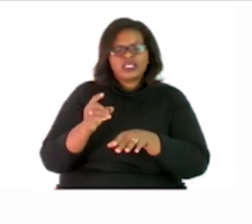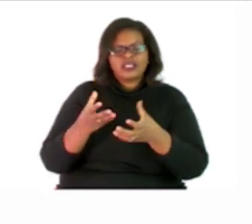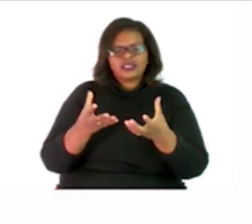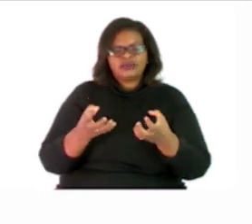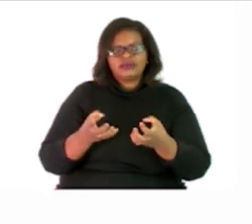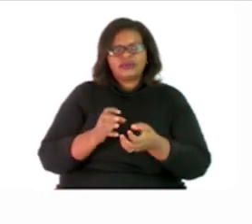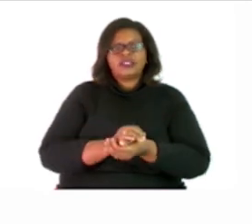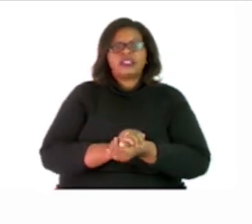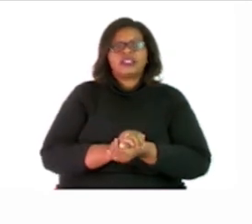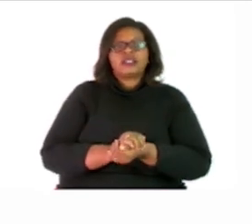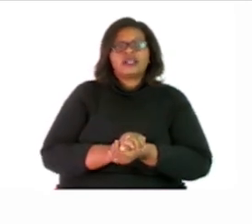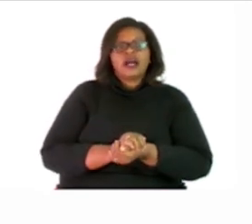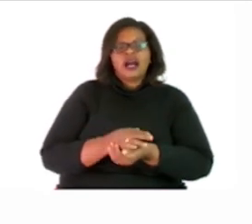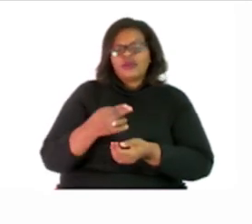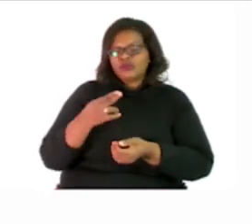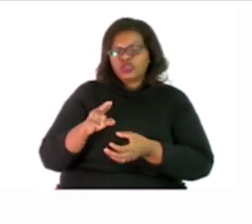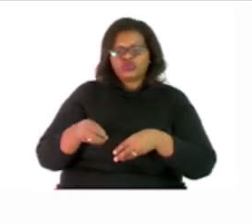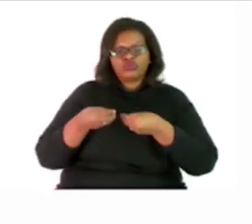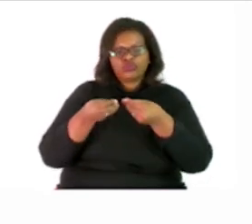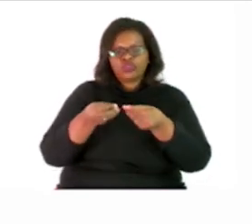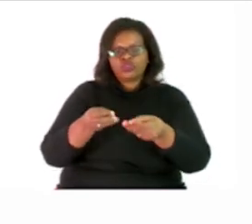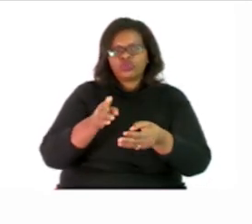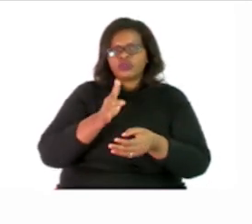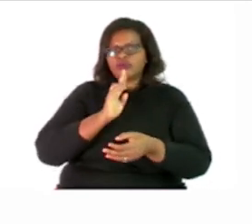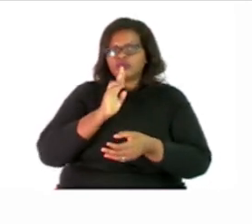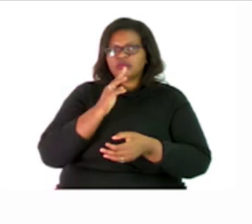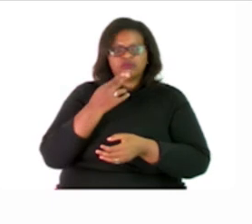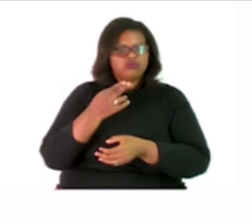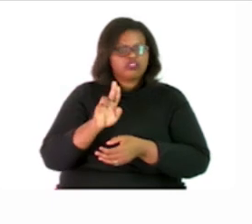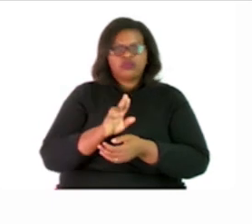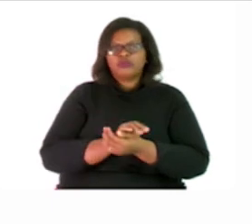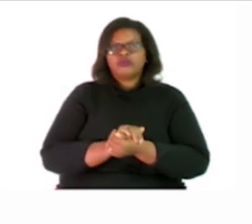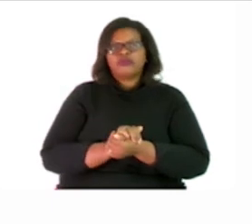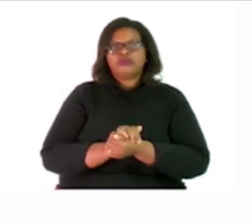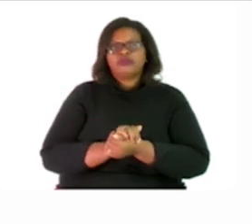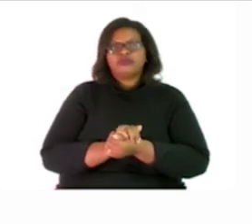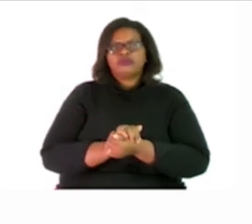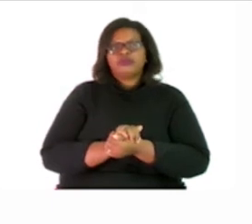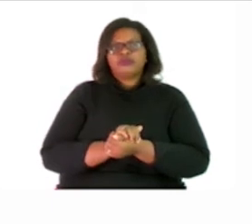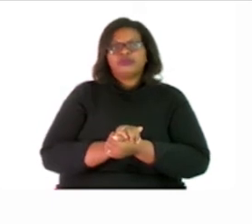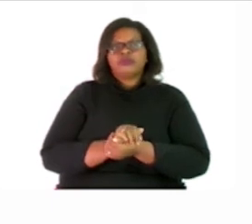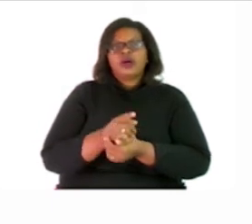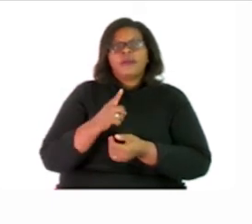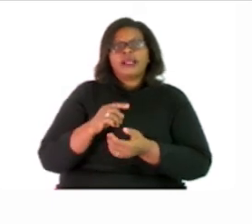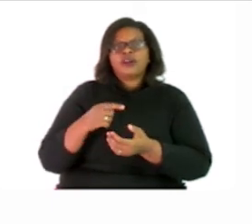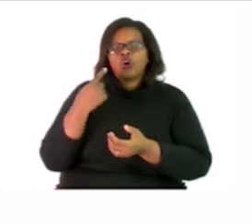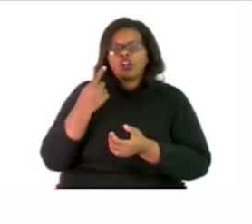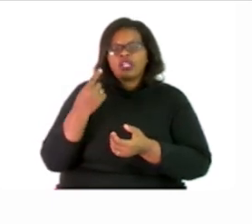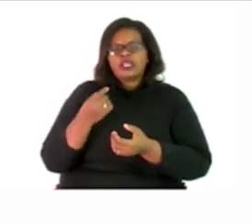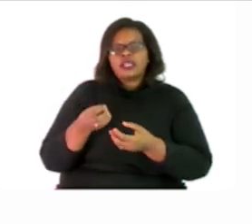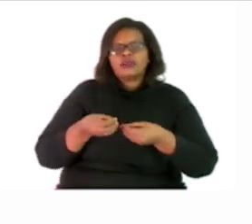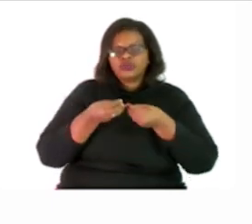activity but I am not going to give answers that the answer to this is what and what but it is just to give you a hint on how